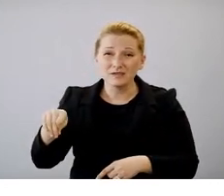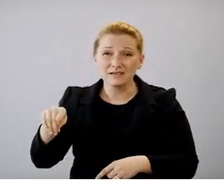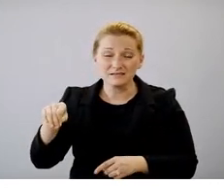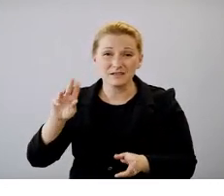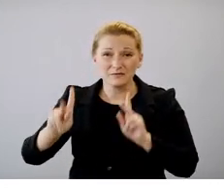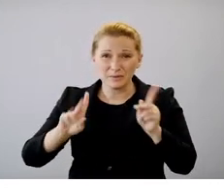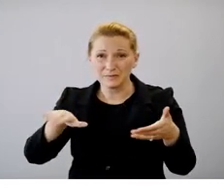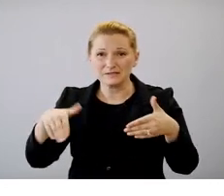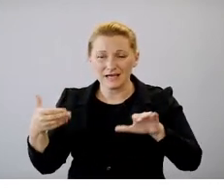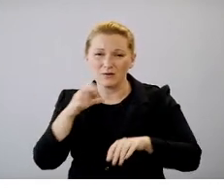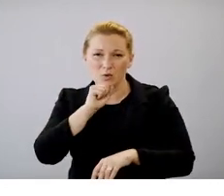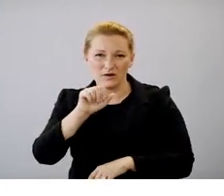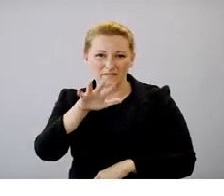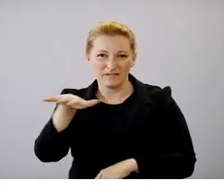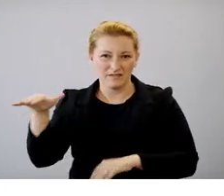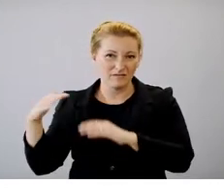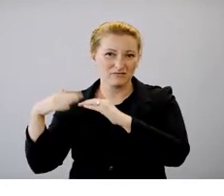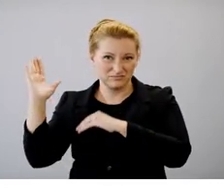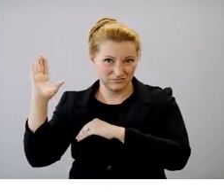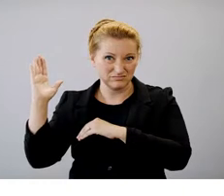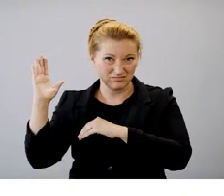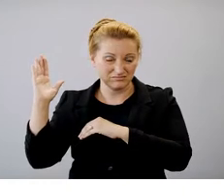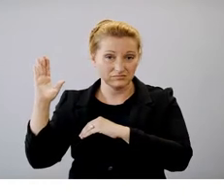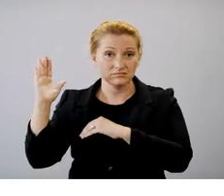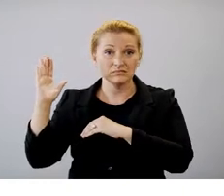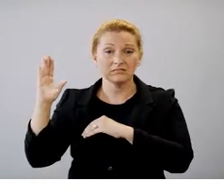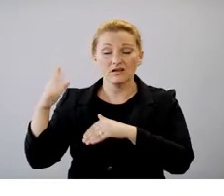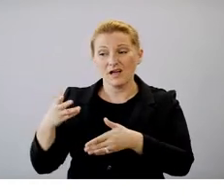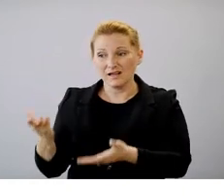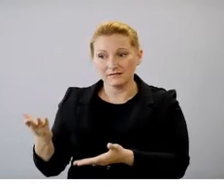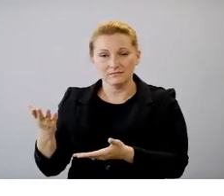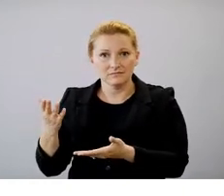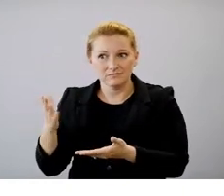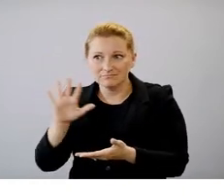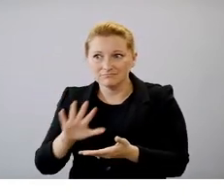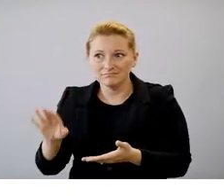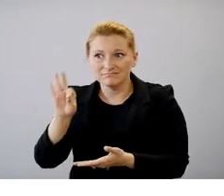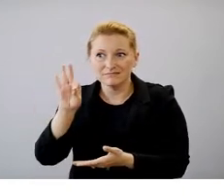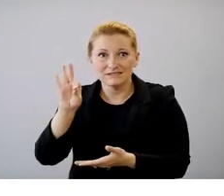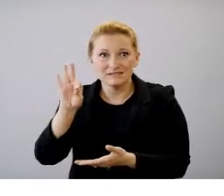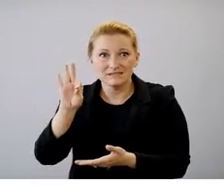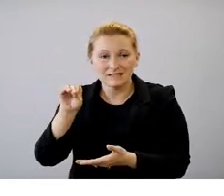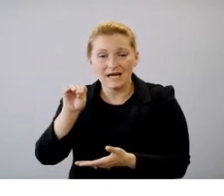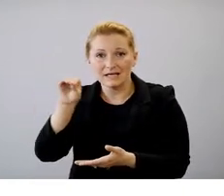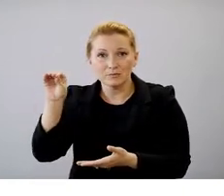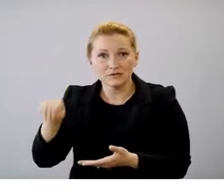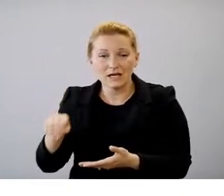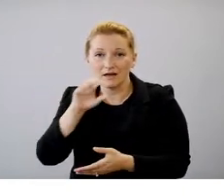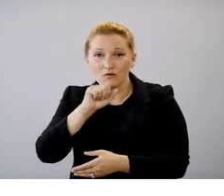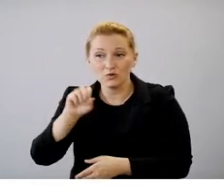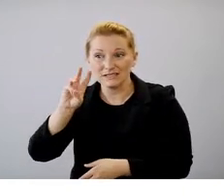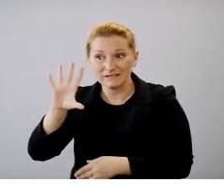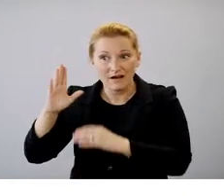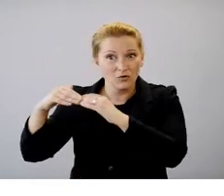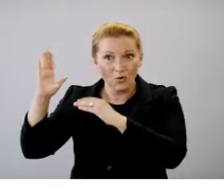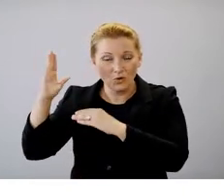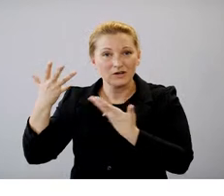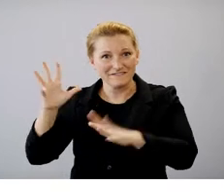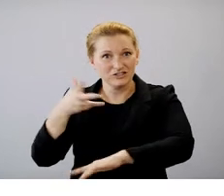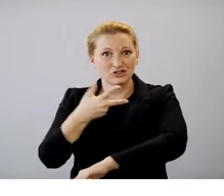years of age and older. And as you look, almost 90 percent of our 65 and older are